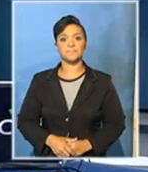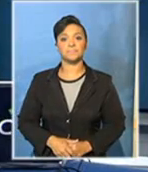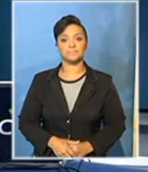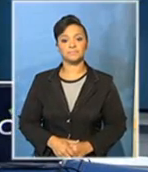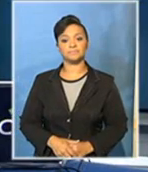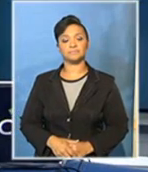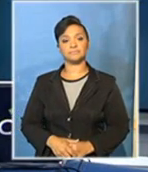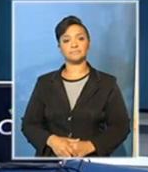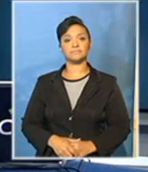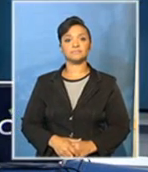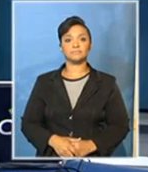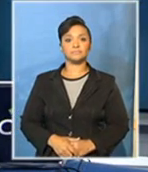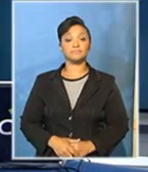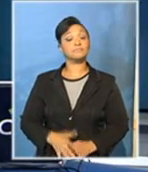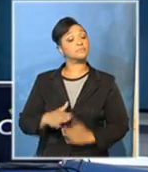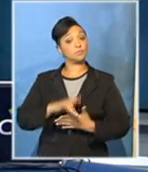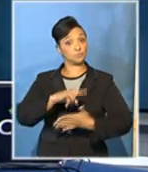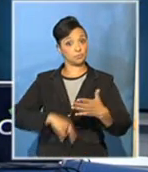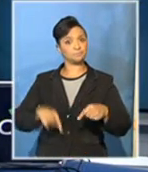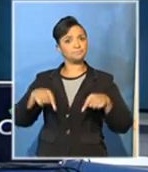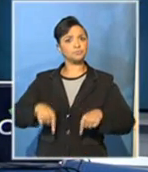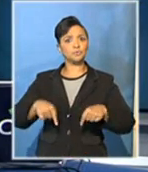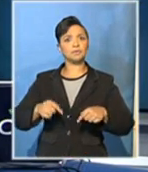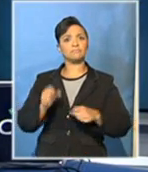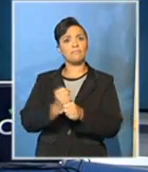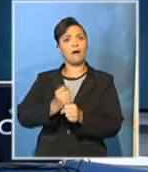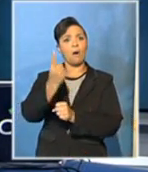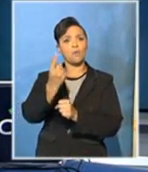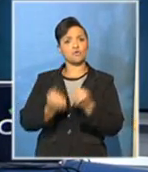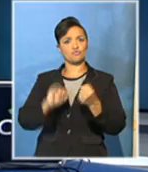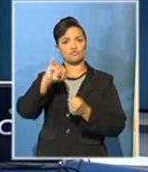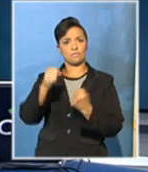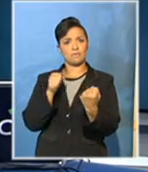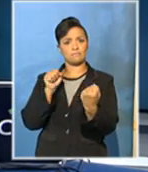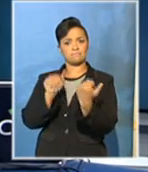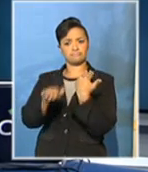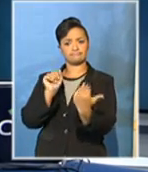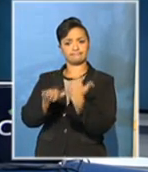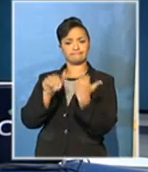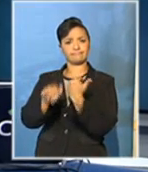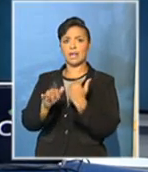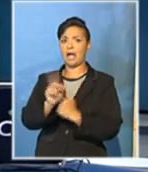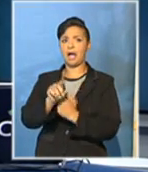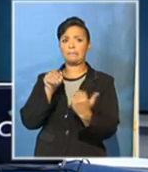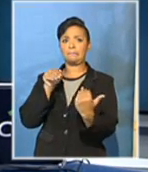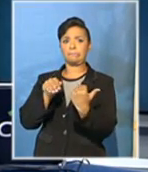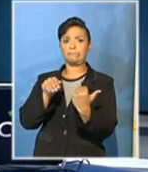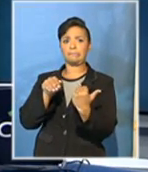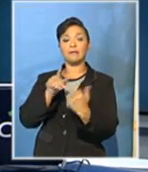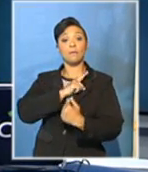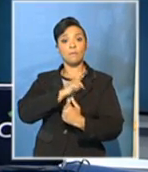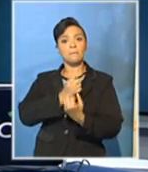Let's take you through those top stories now. was chaos on Gauteng's roads as thousands of taxi drivers affiliated